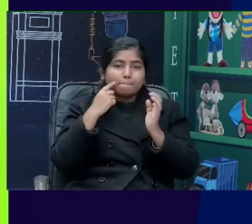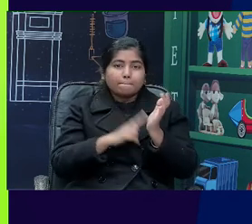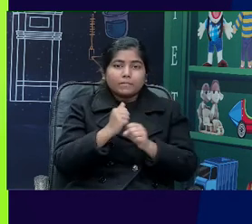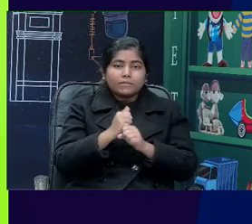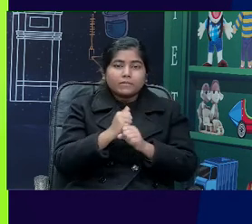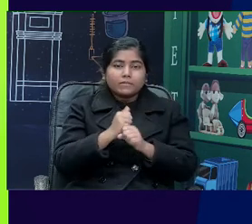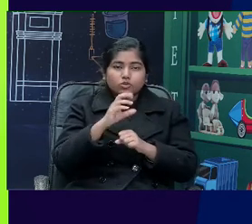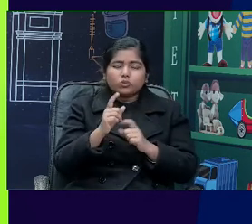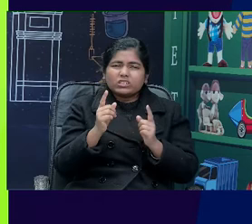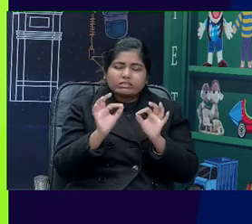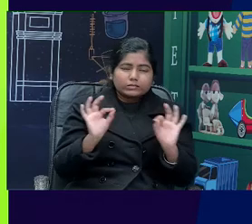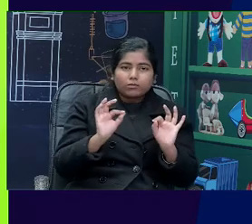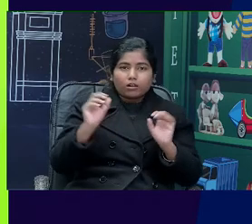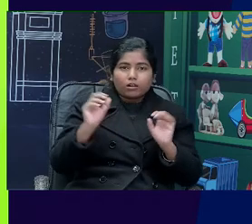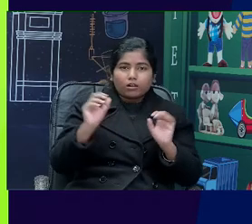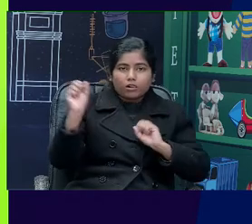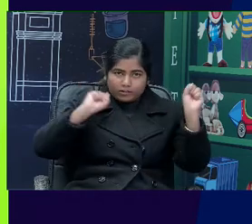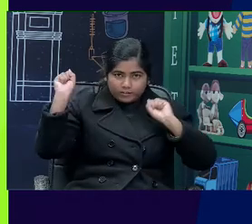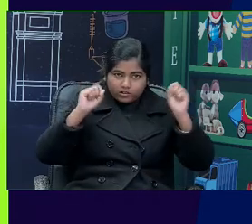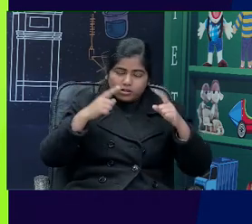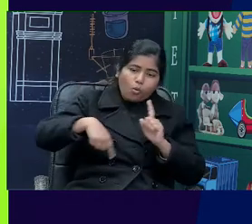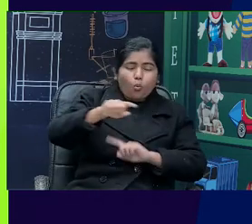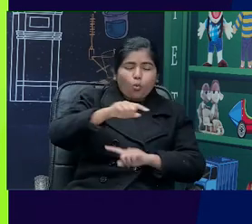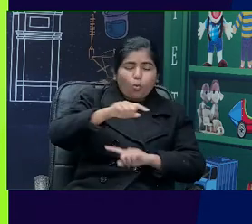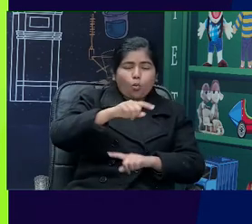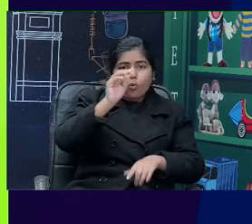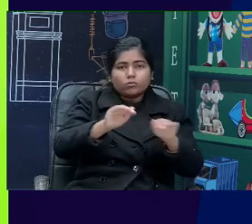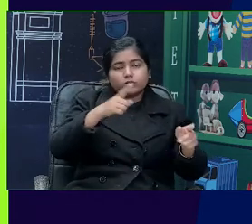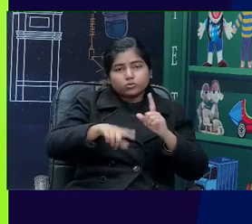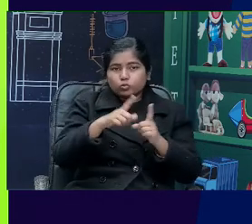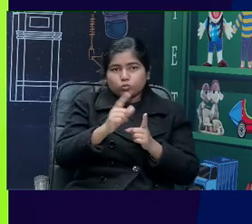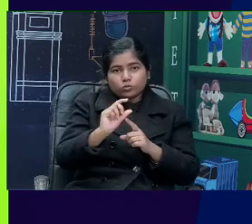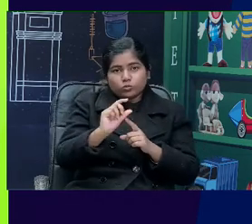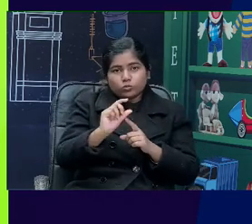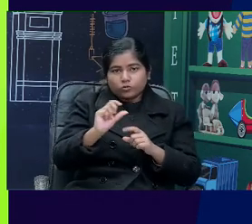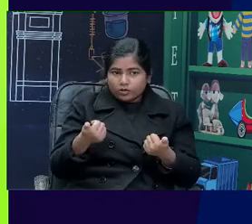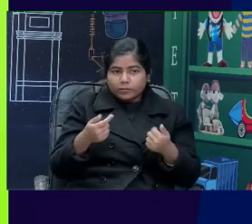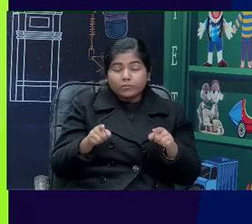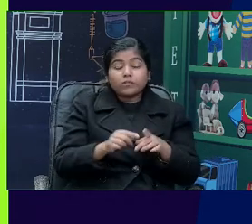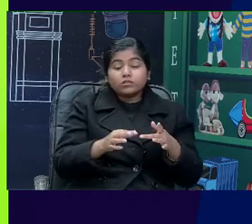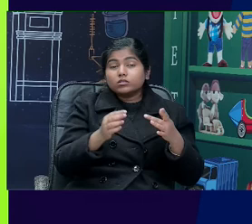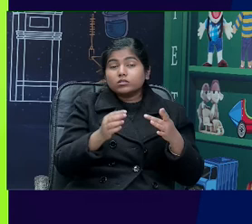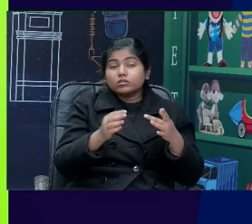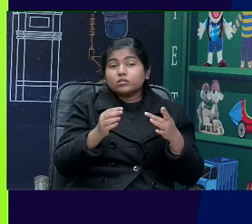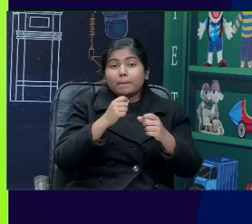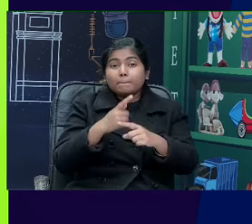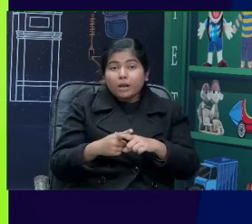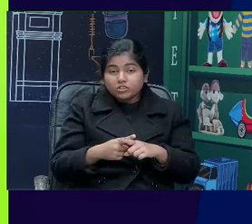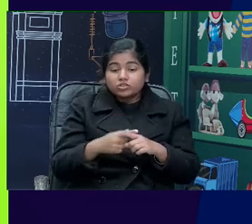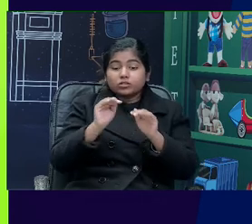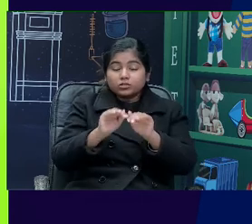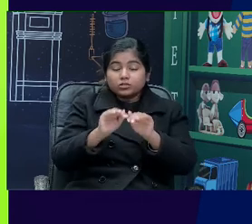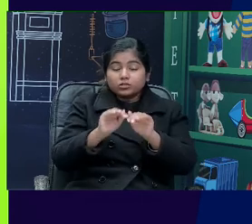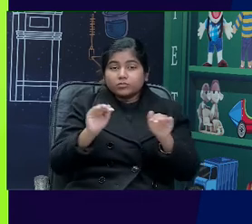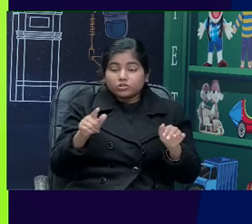activity. Again, all learners can do it. But this is particularly for, you know, children whom we want to include,